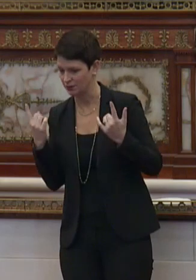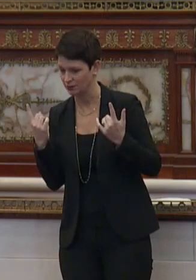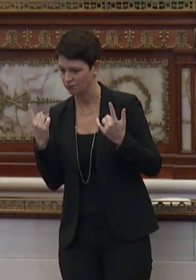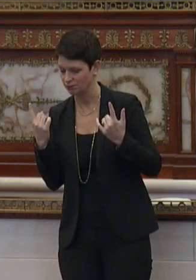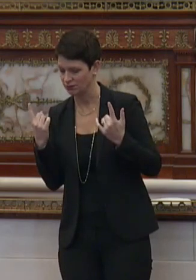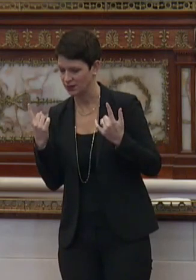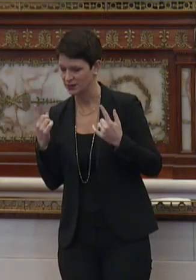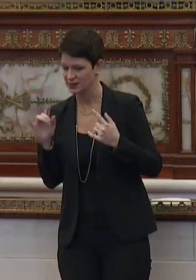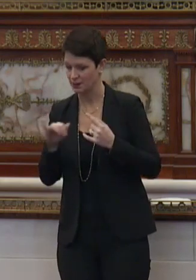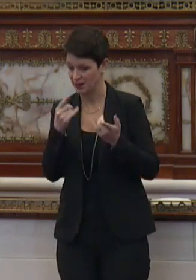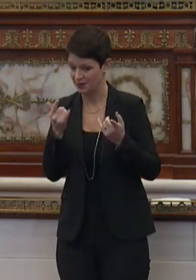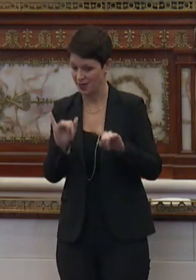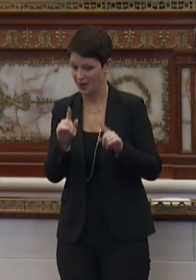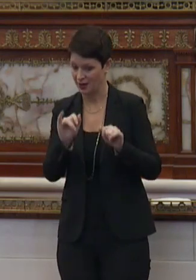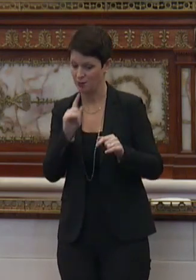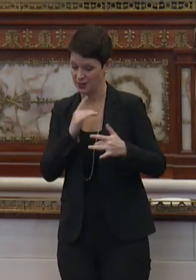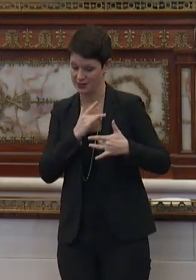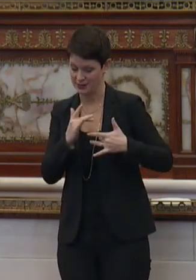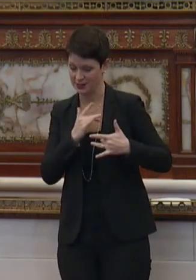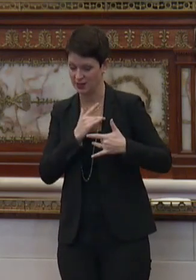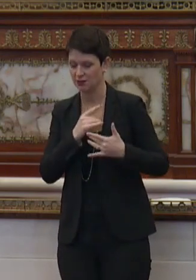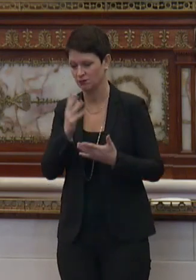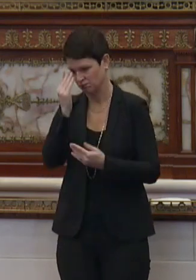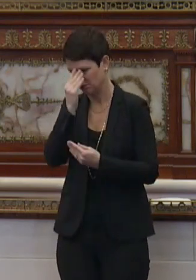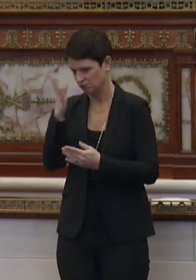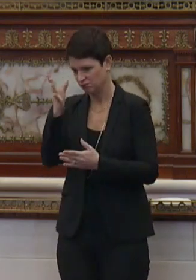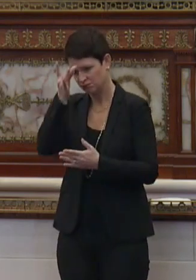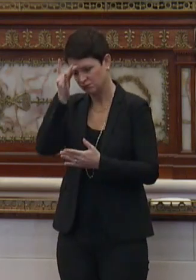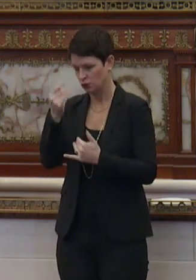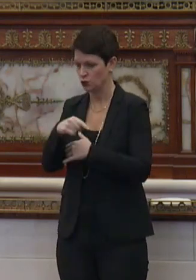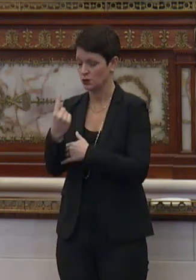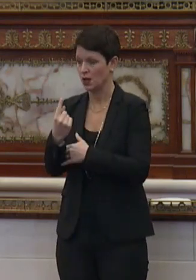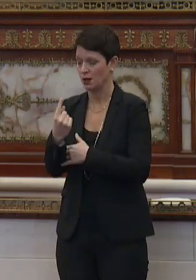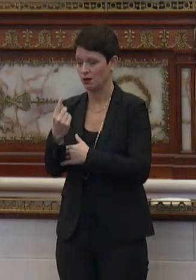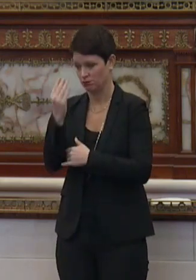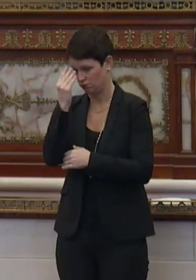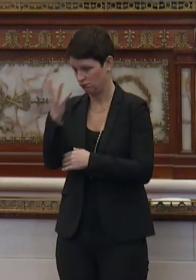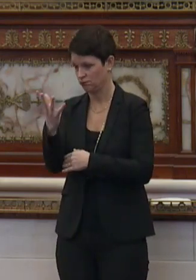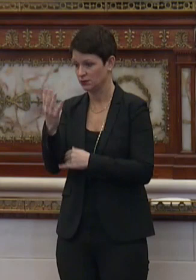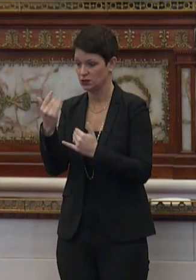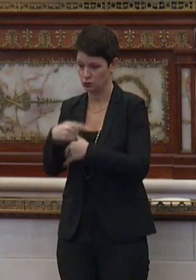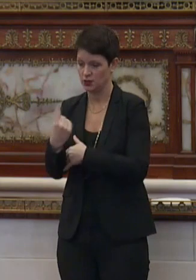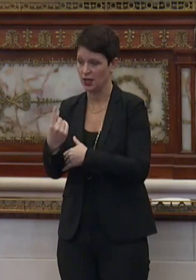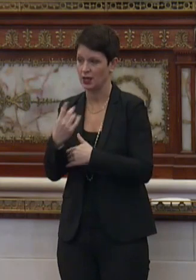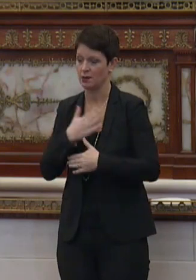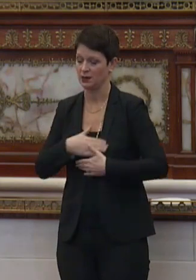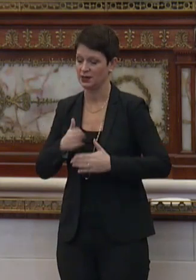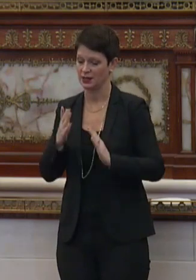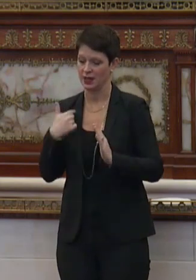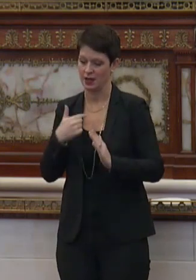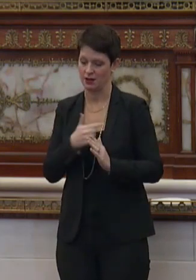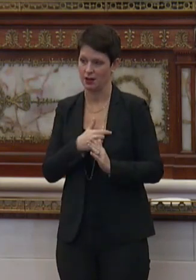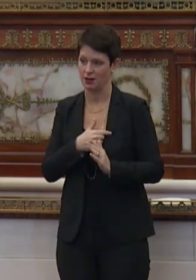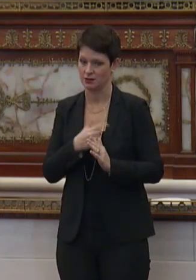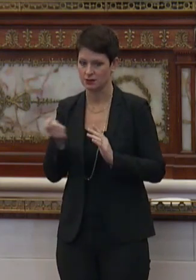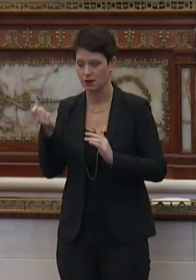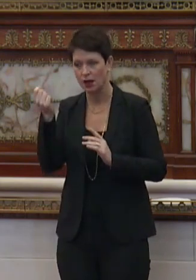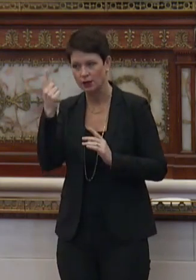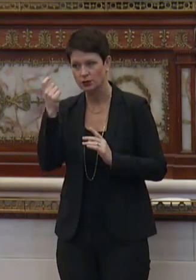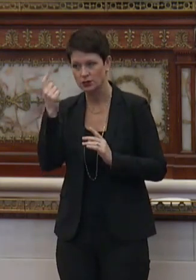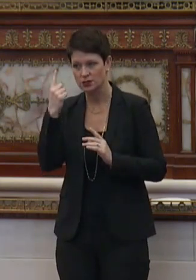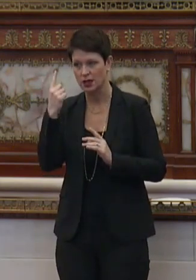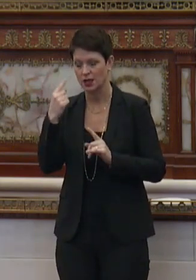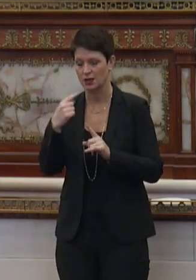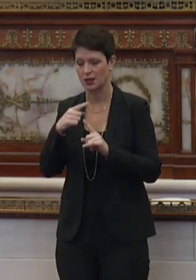be, take note. Take note today. And please let us kind of understand and